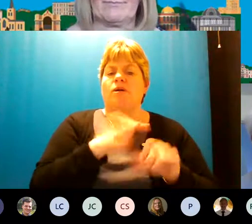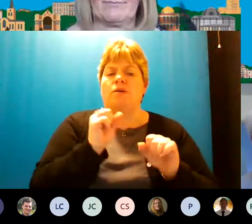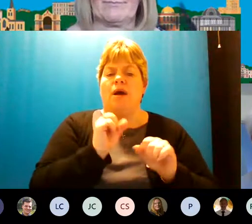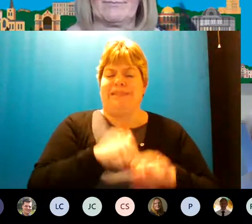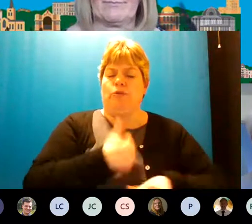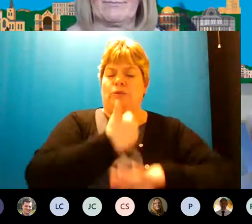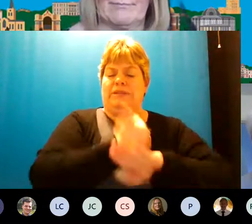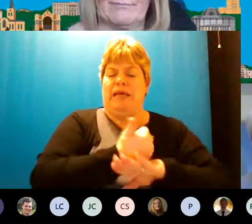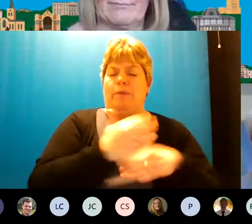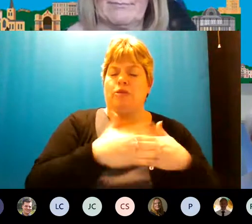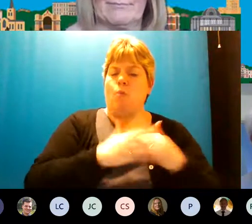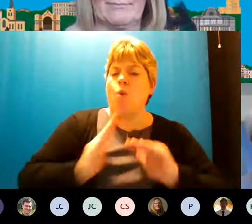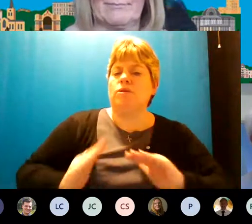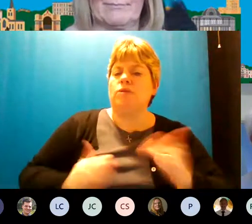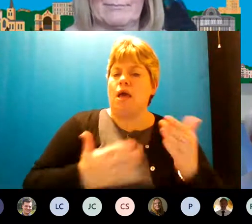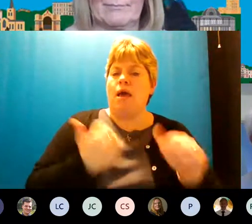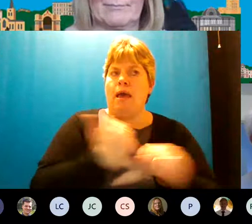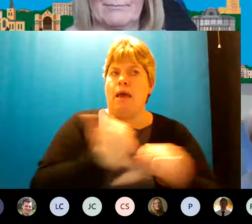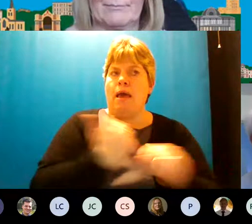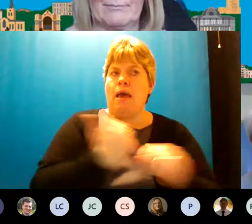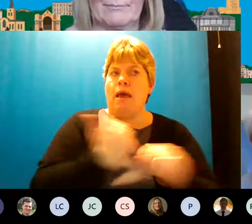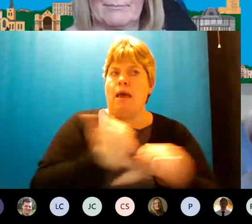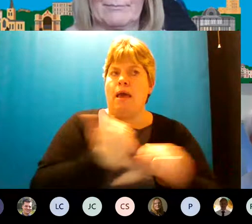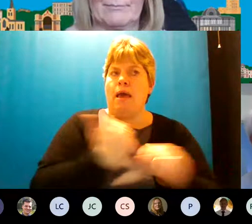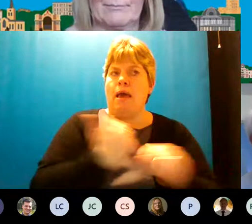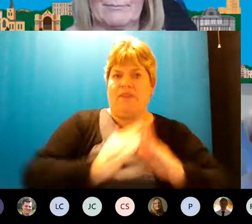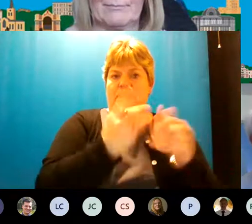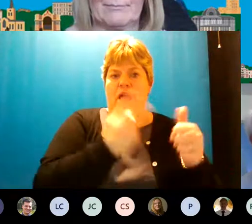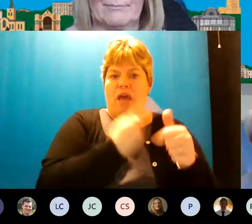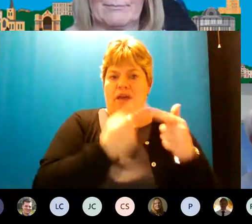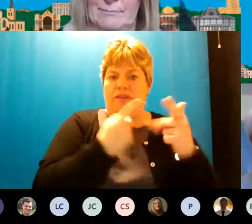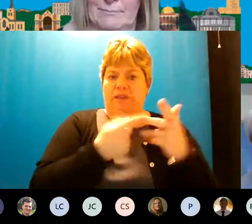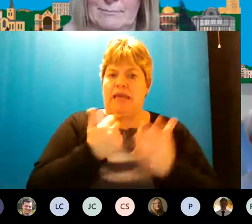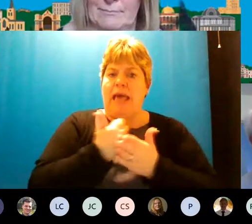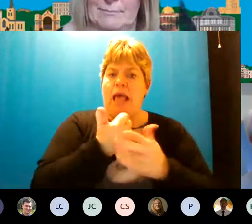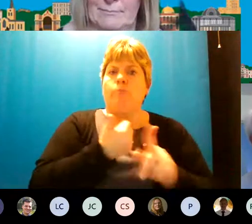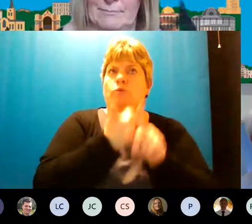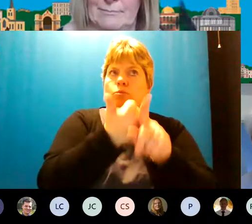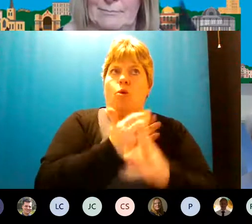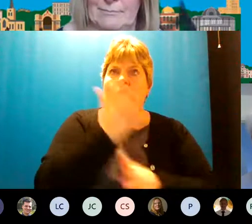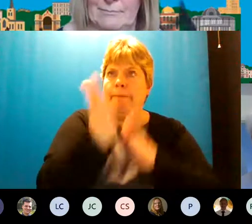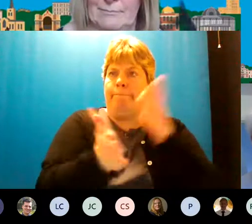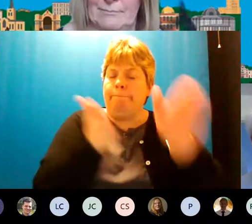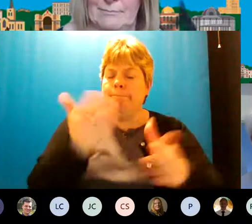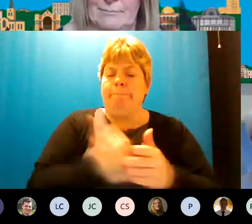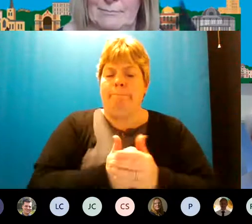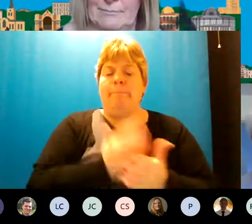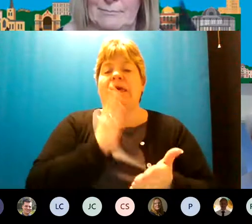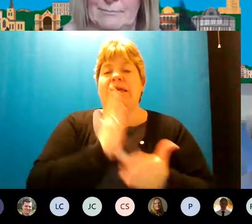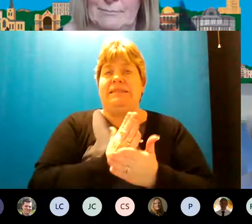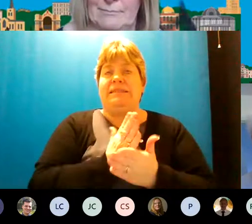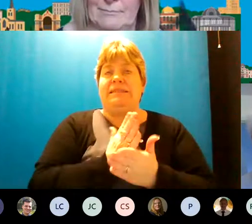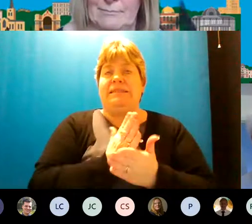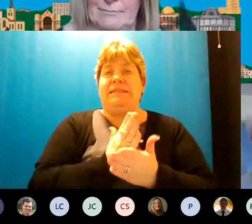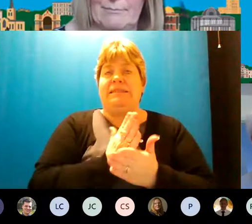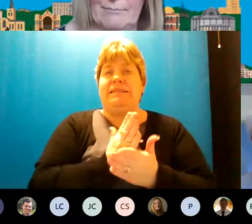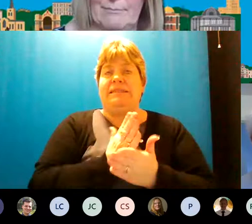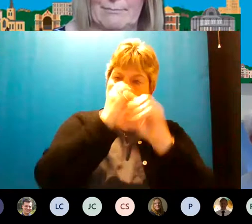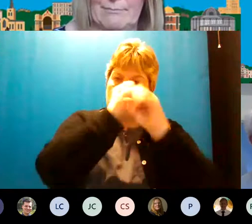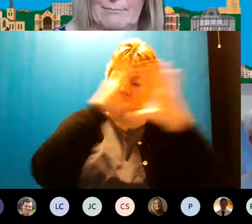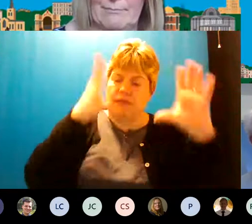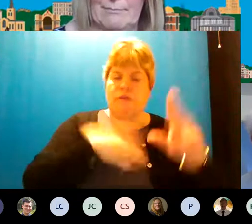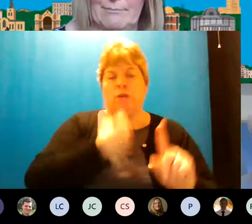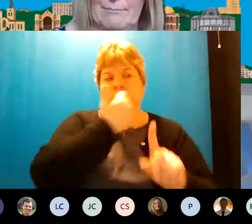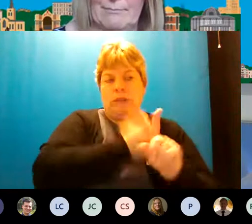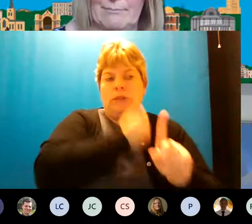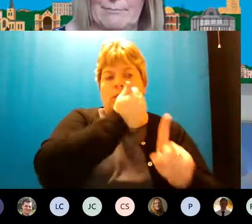services we're making them aware of the services that they can help support people get to it is an emerging picture and we have to keep reiterating